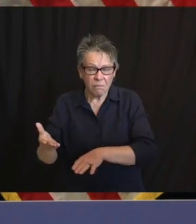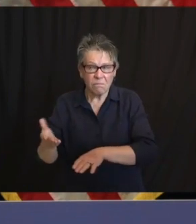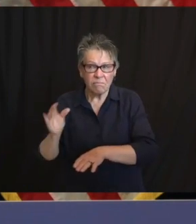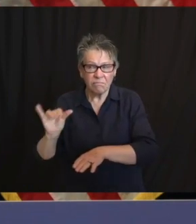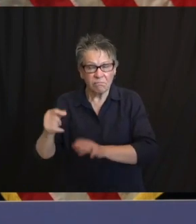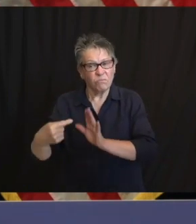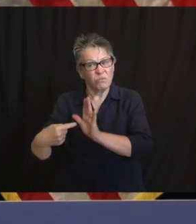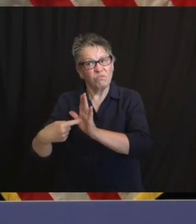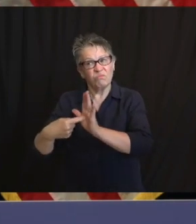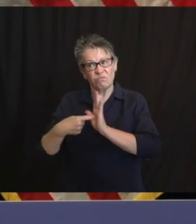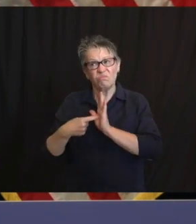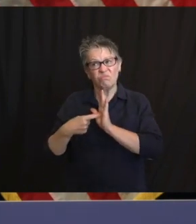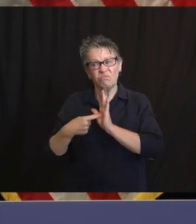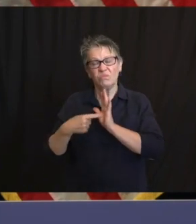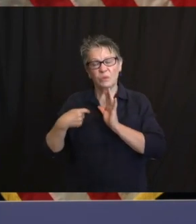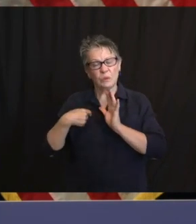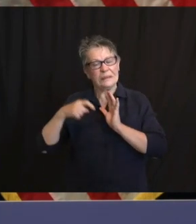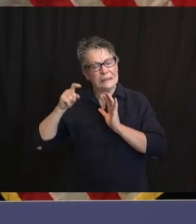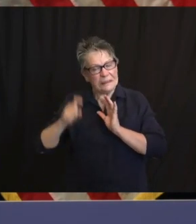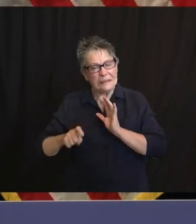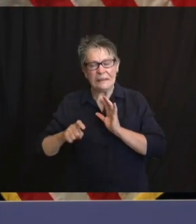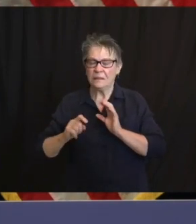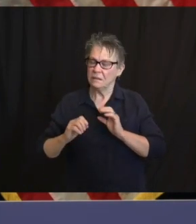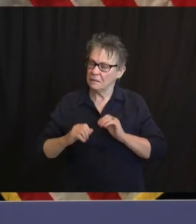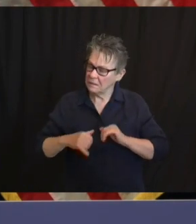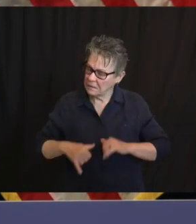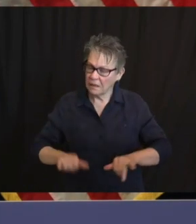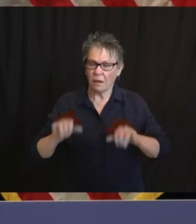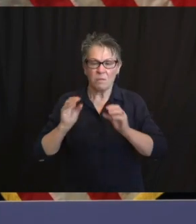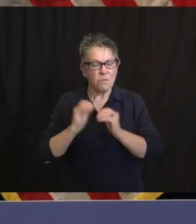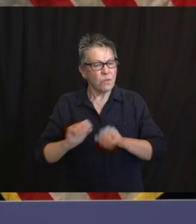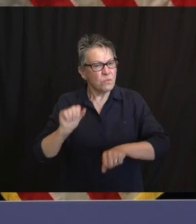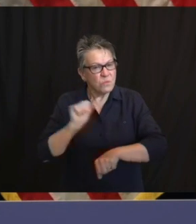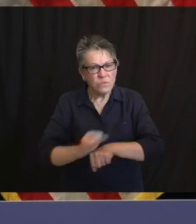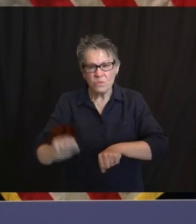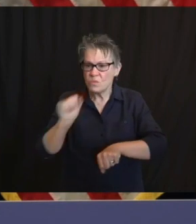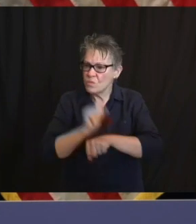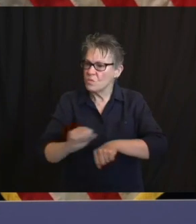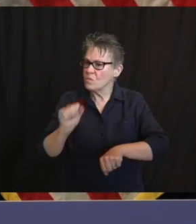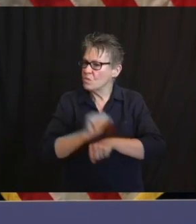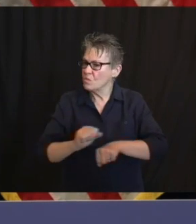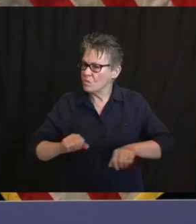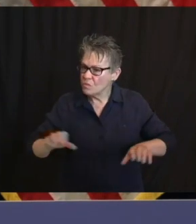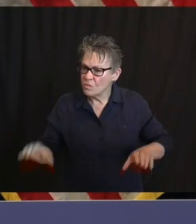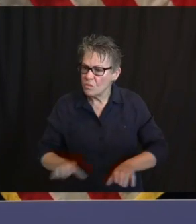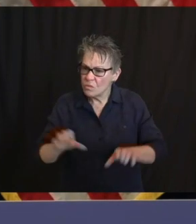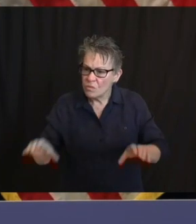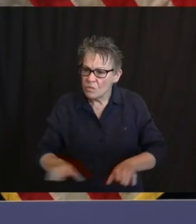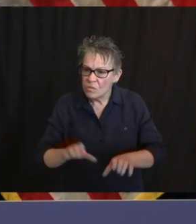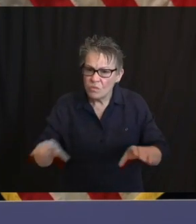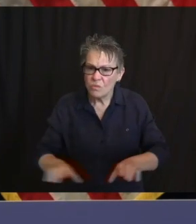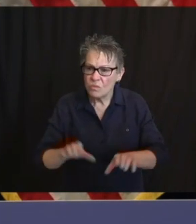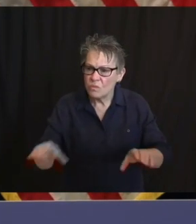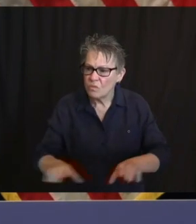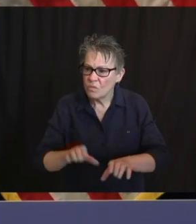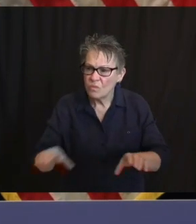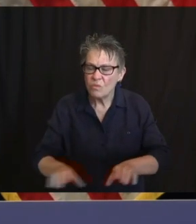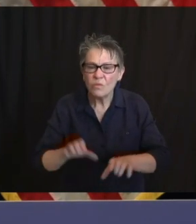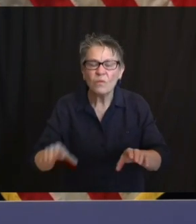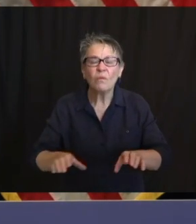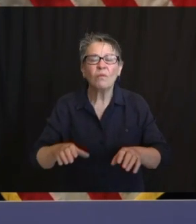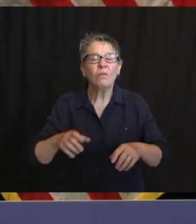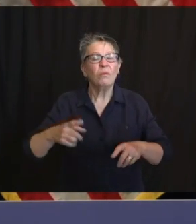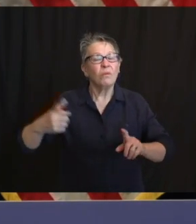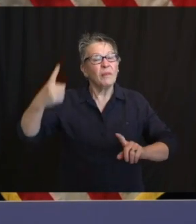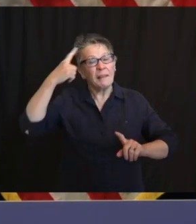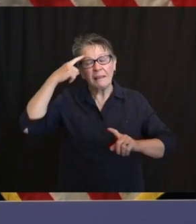year, but we have to make generational, permanent change in our state,